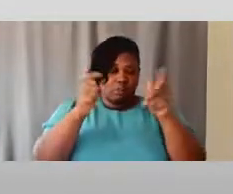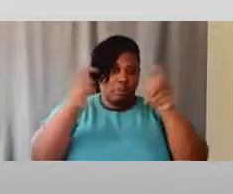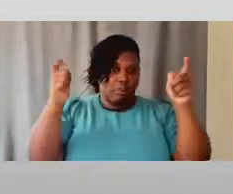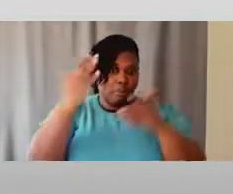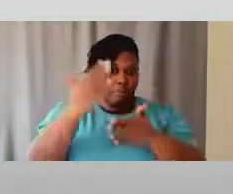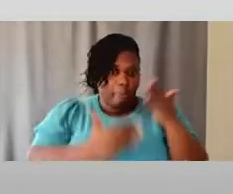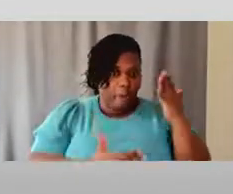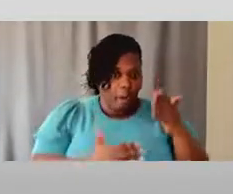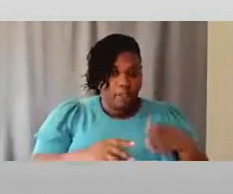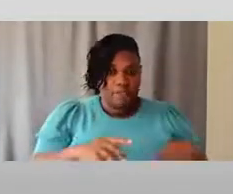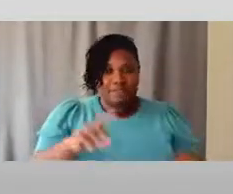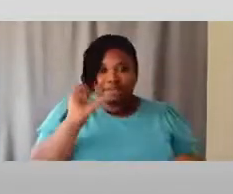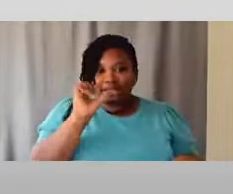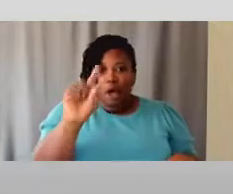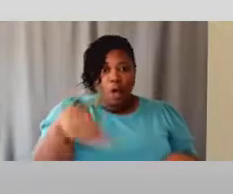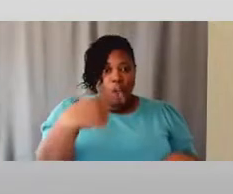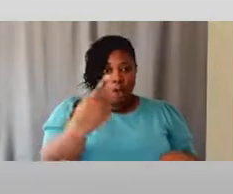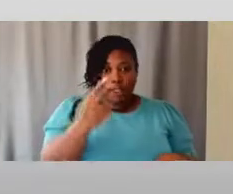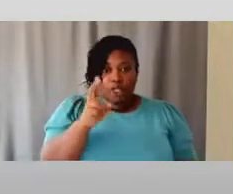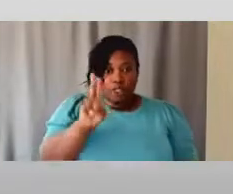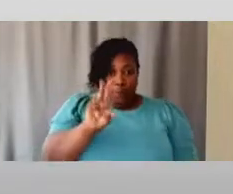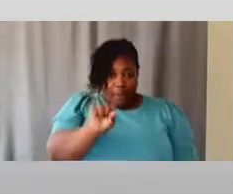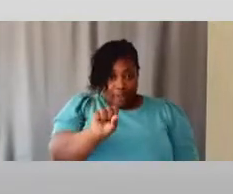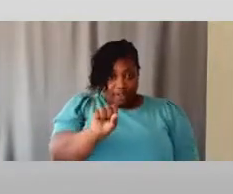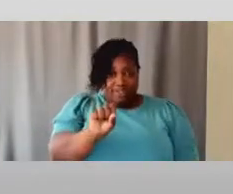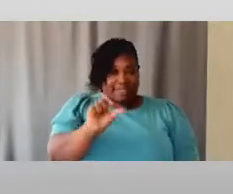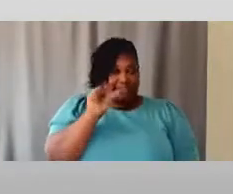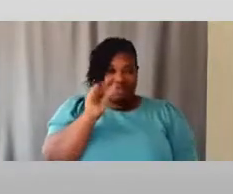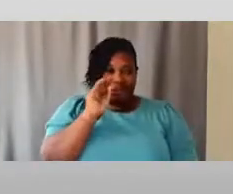in the United States, recognize very much.